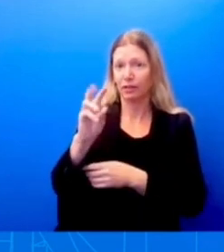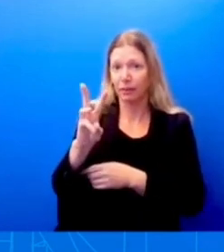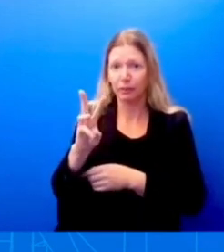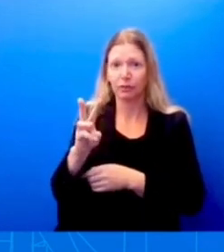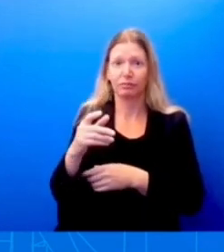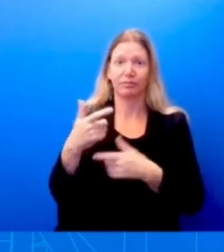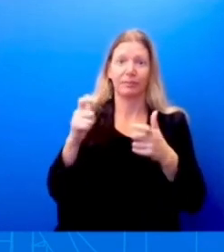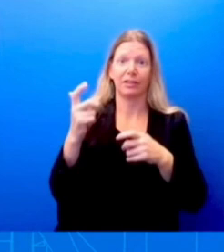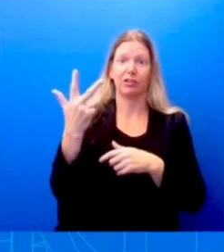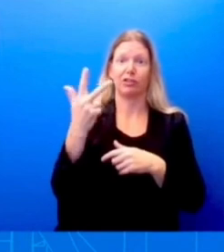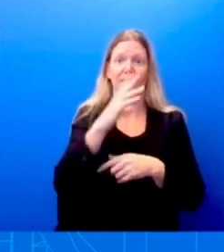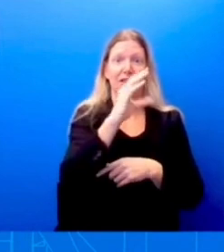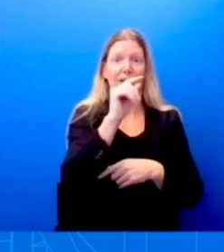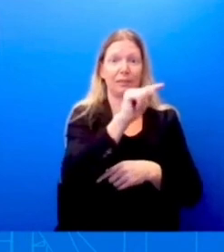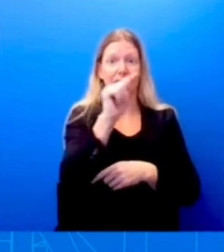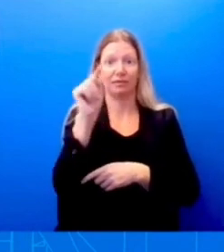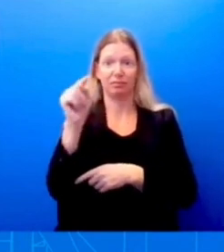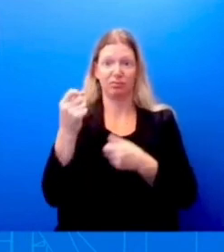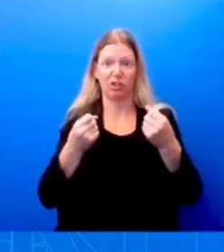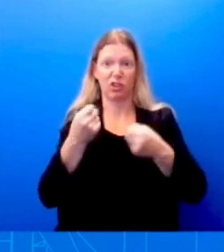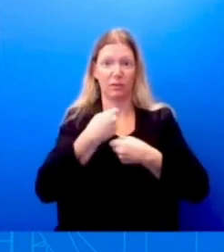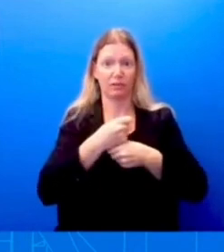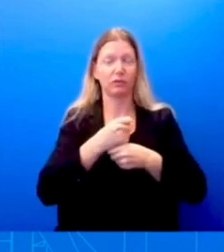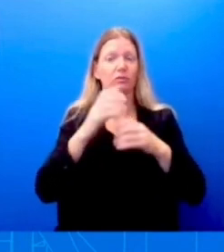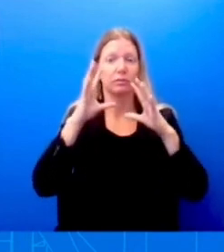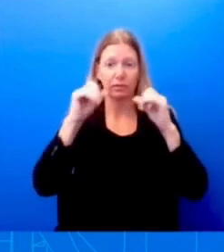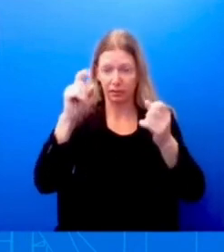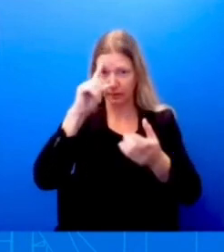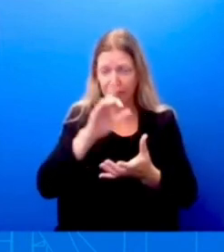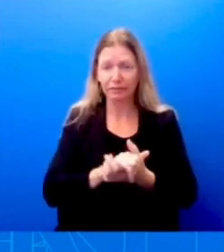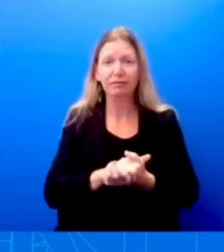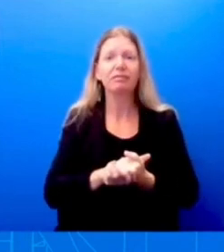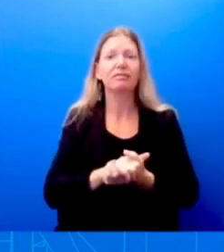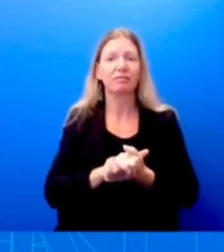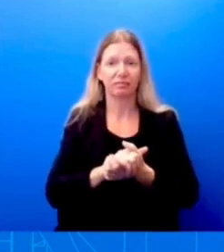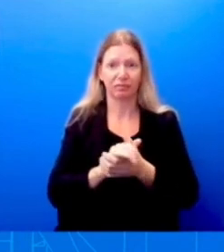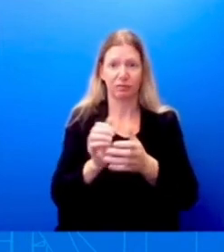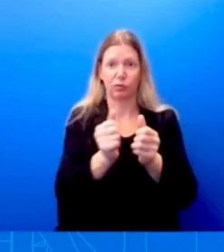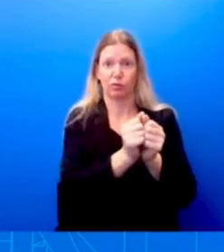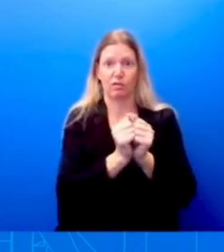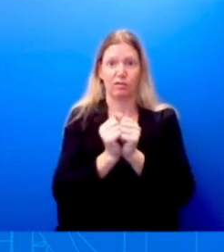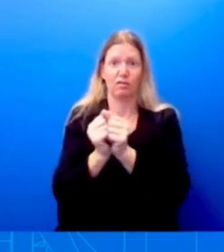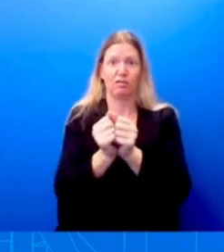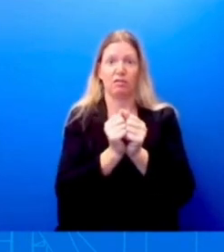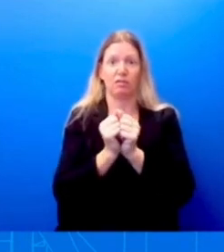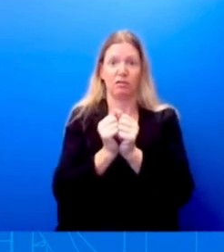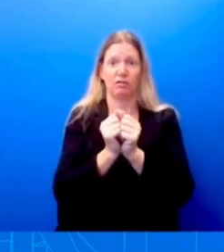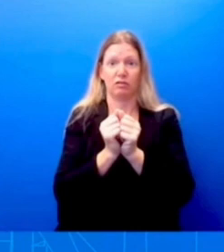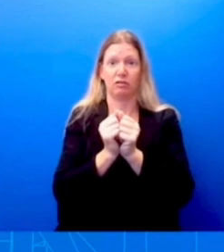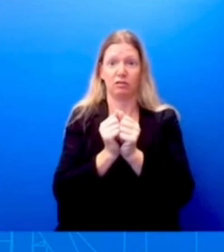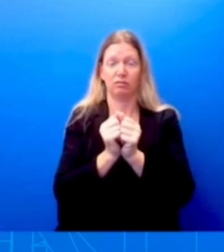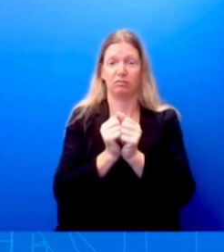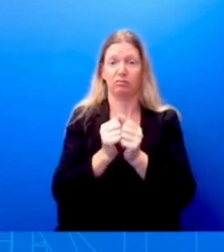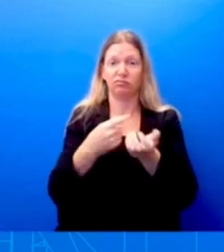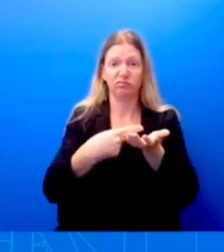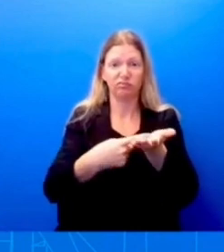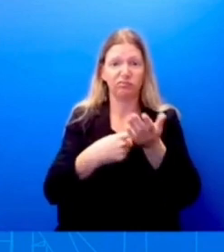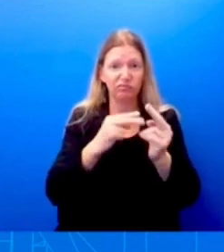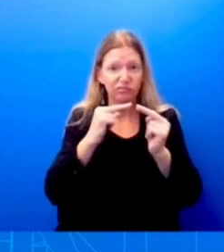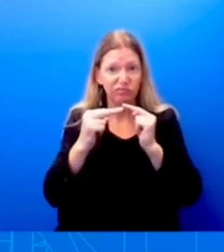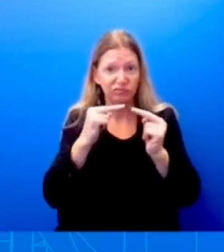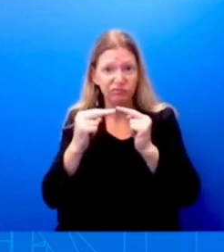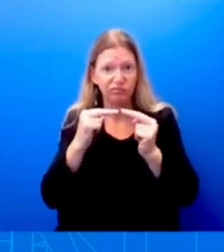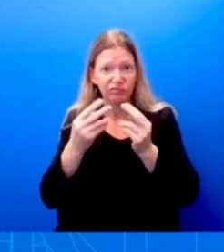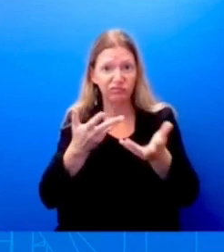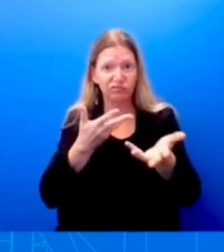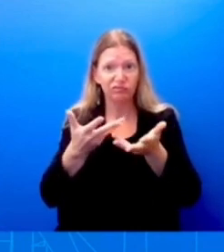the president believes in collective bargaining as we, you hear him and you hear us say all the time and it has worked. We've seen it worked, uh, in the past two